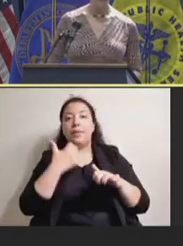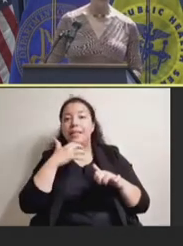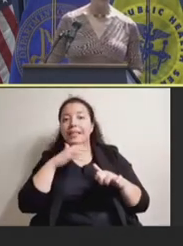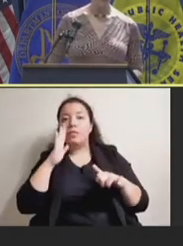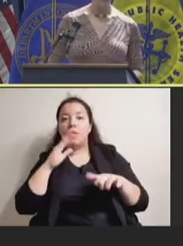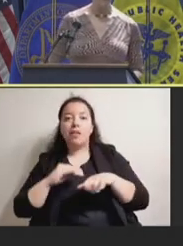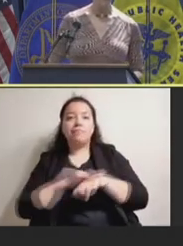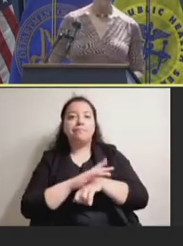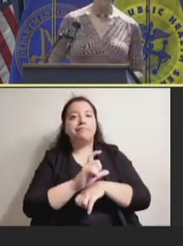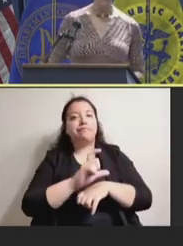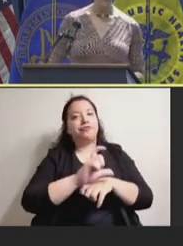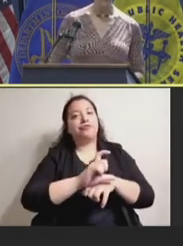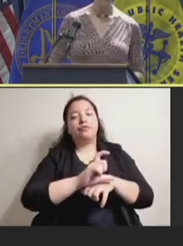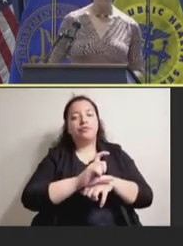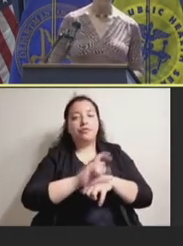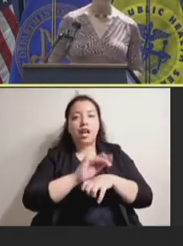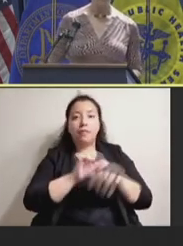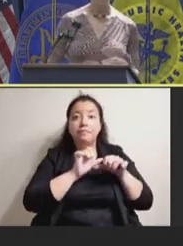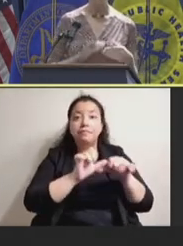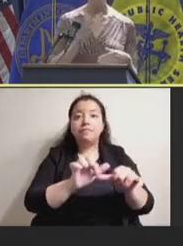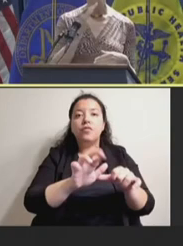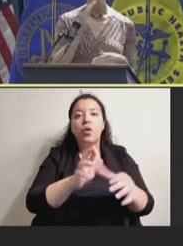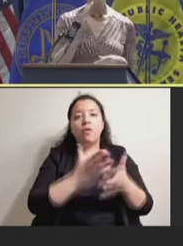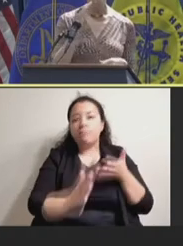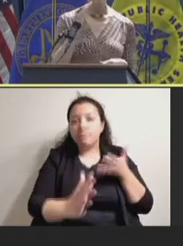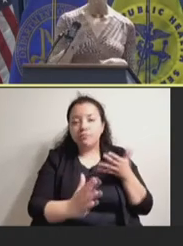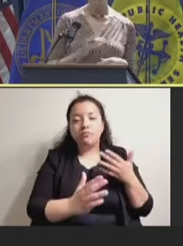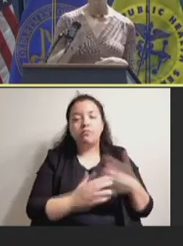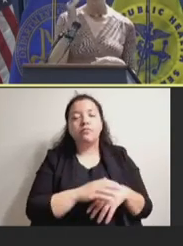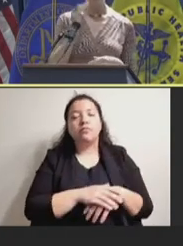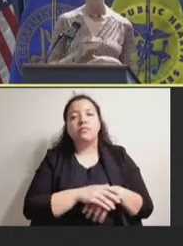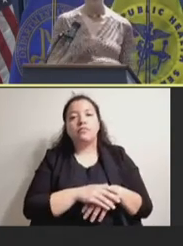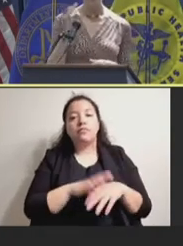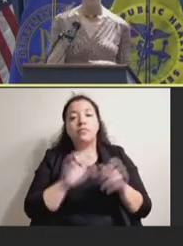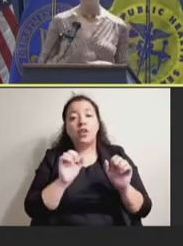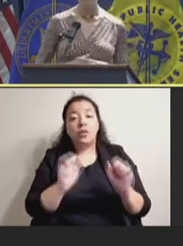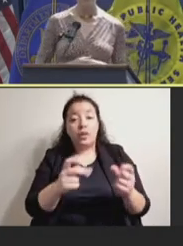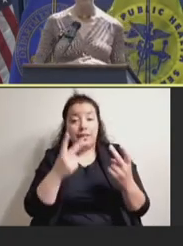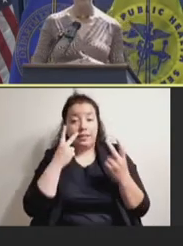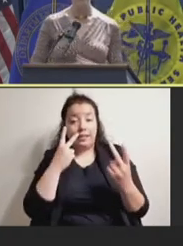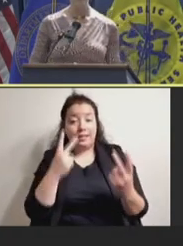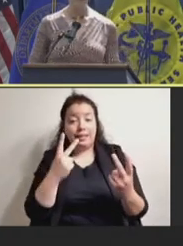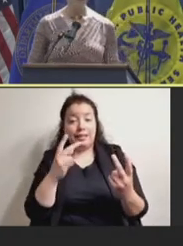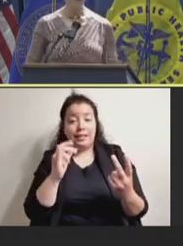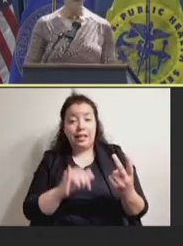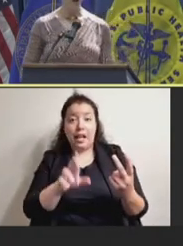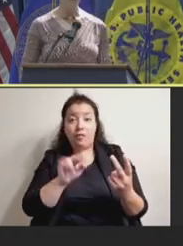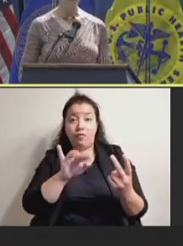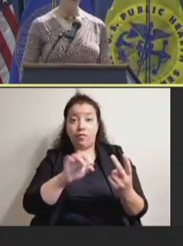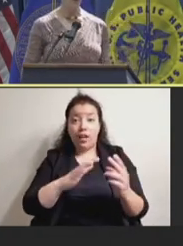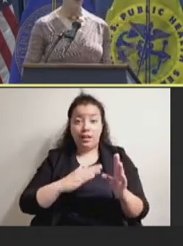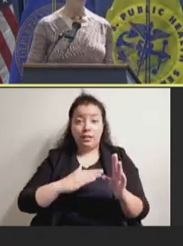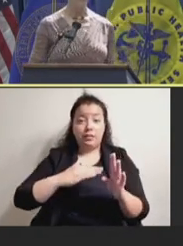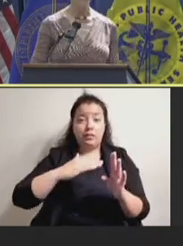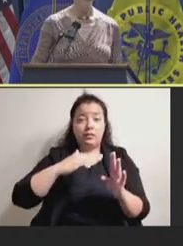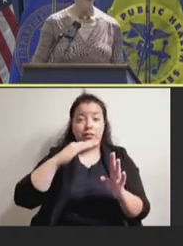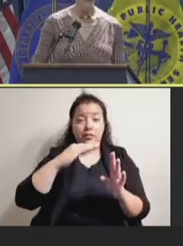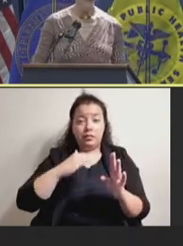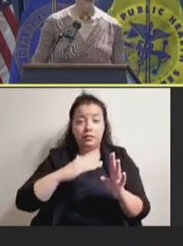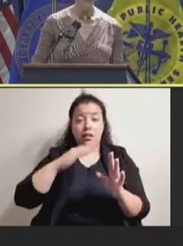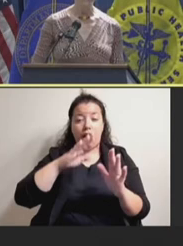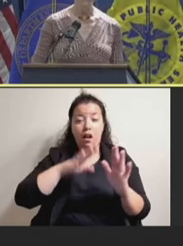and time. And then so, you can scale up or down the rate on those curves.